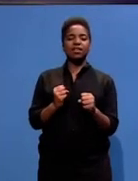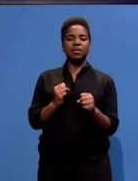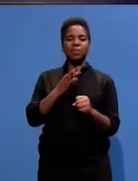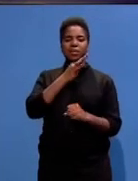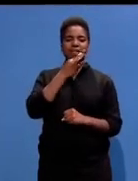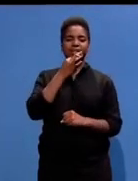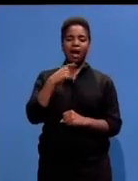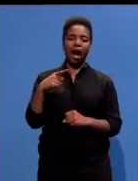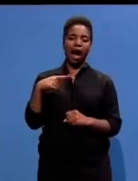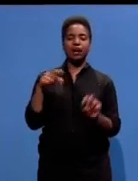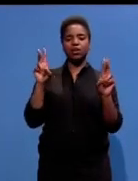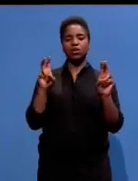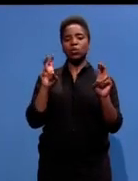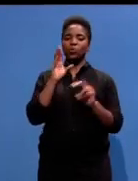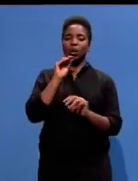poses.